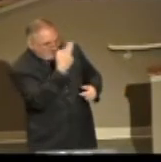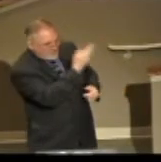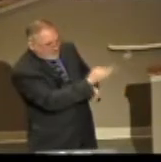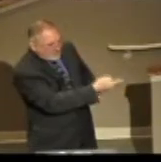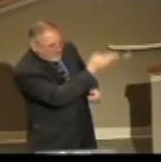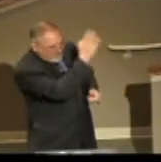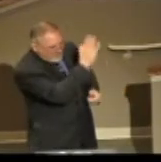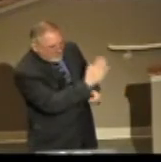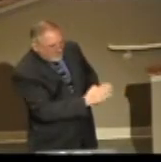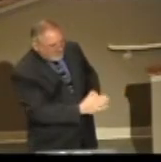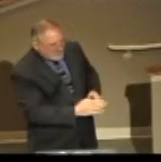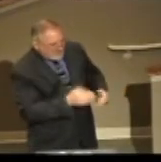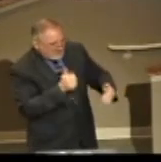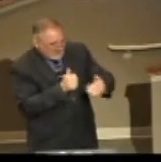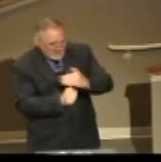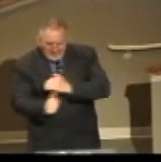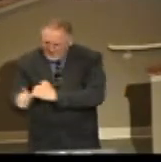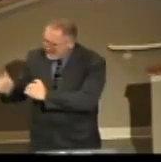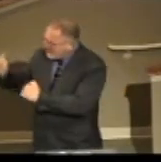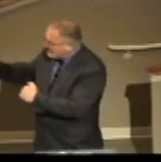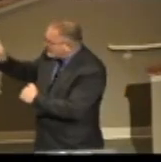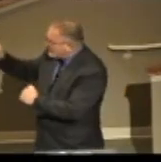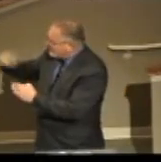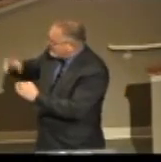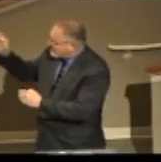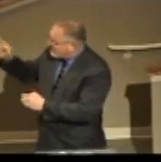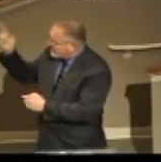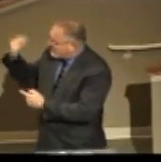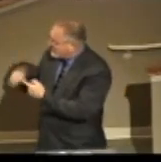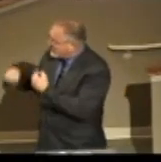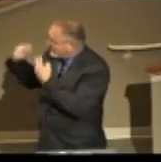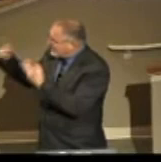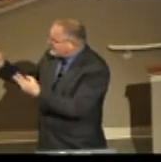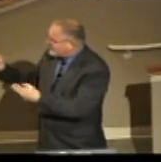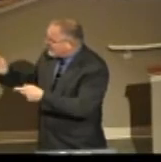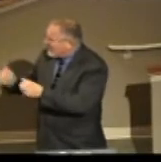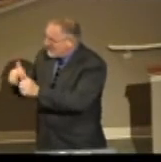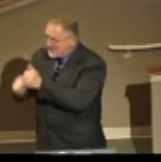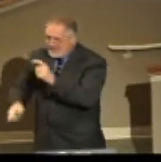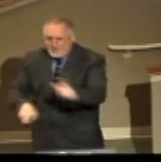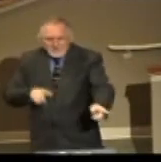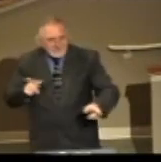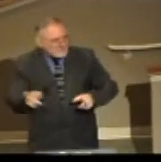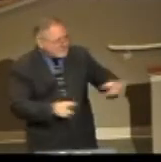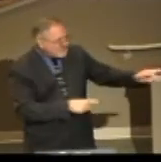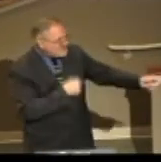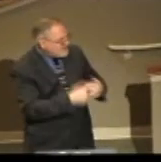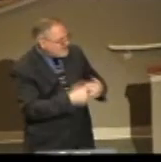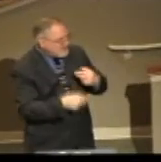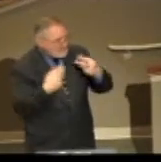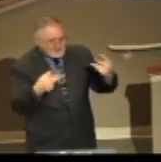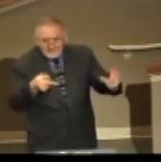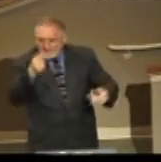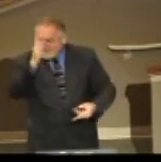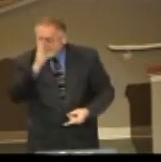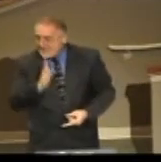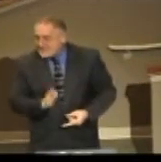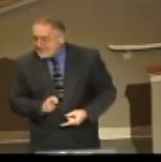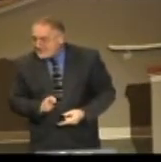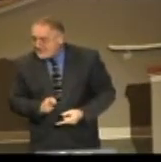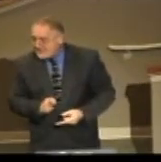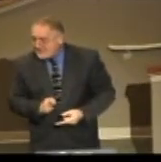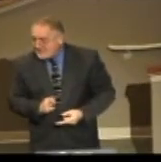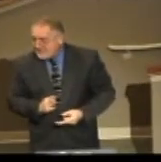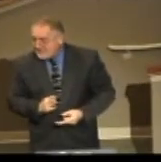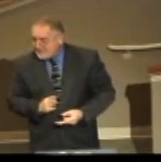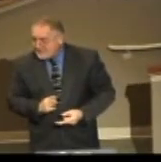He doth hide himself on the right hand that I cannot see him. He said, I've looked every direction I can. He said, I can't see God in all of this. But